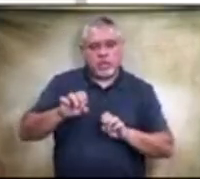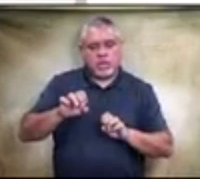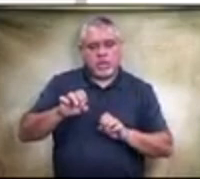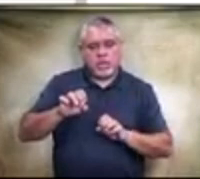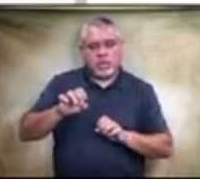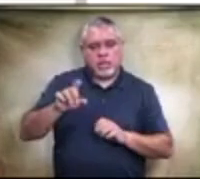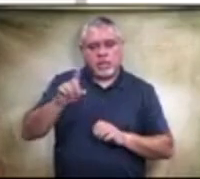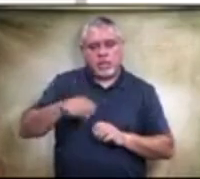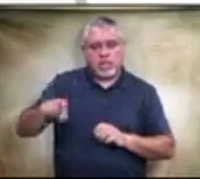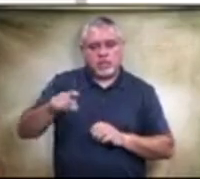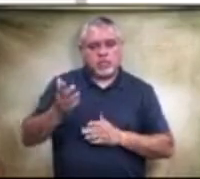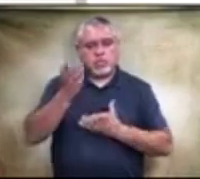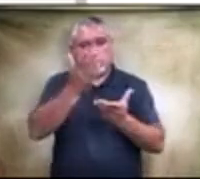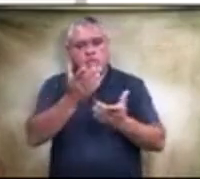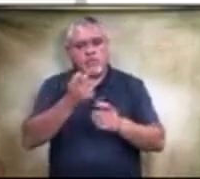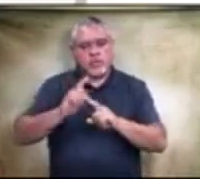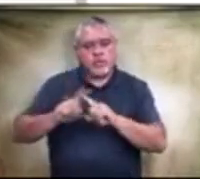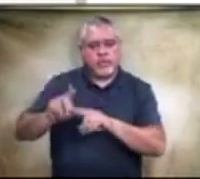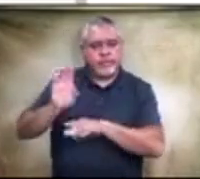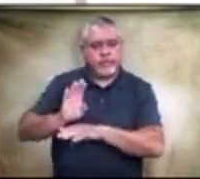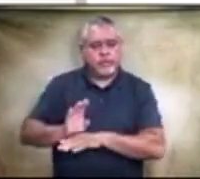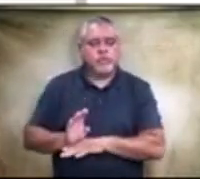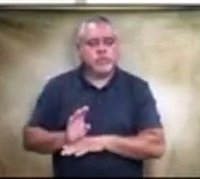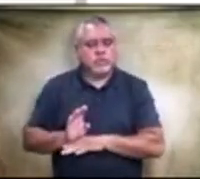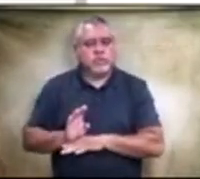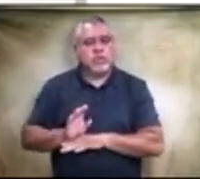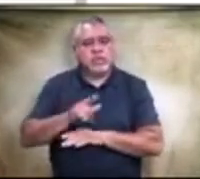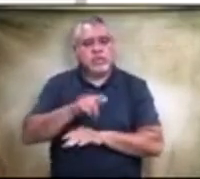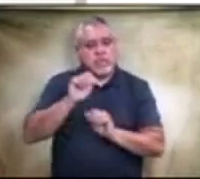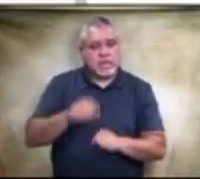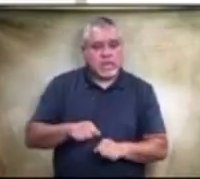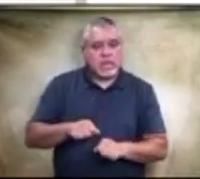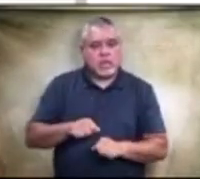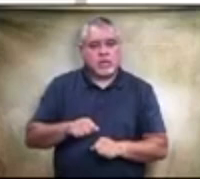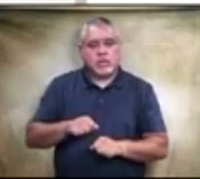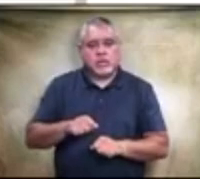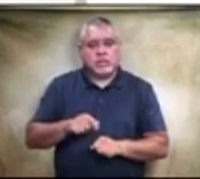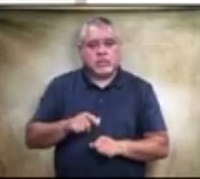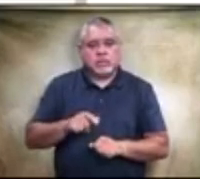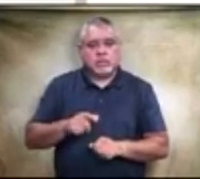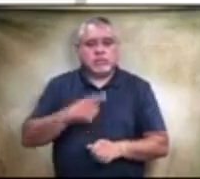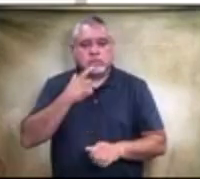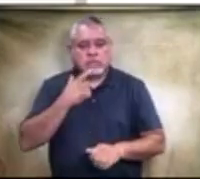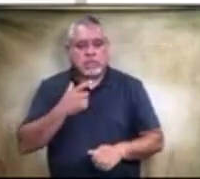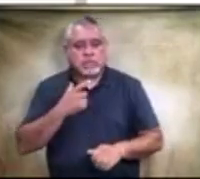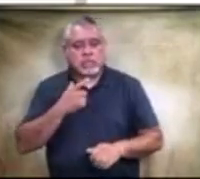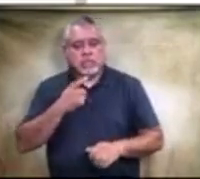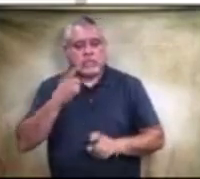proposals from these various firms can go and say distinctly that,